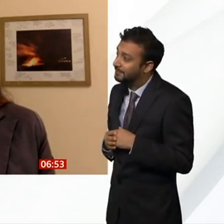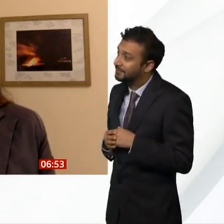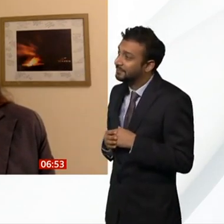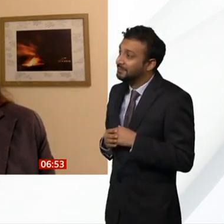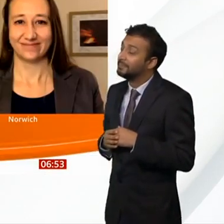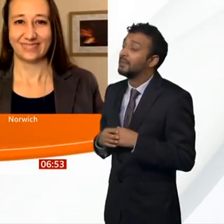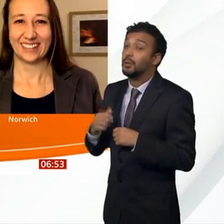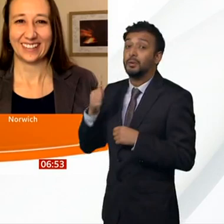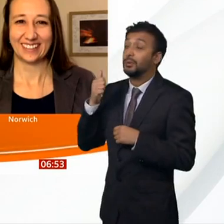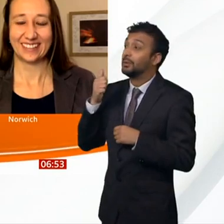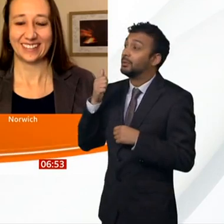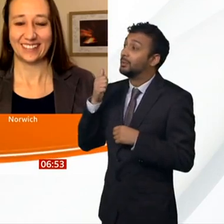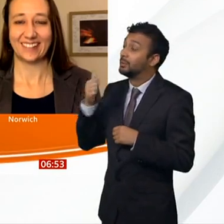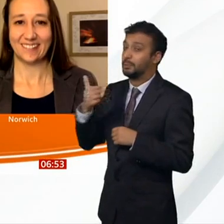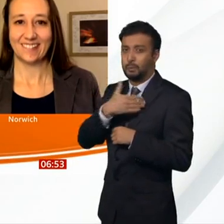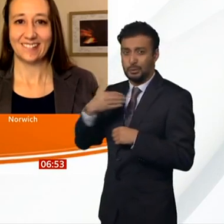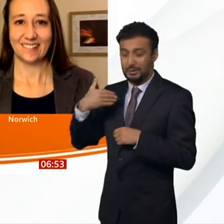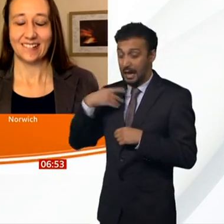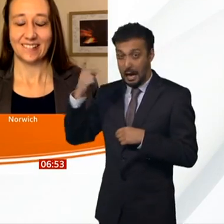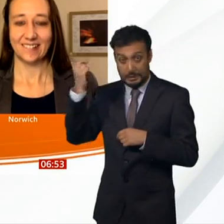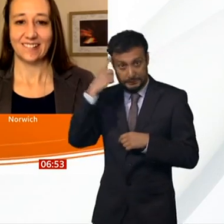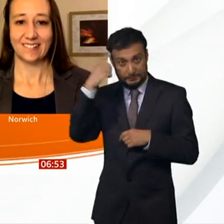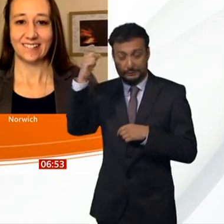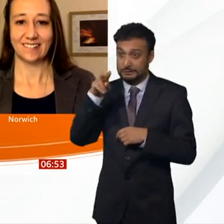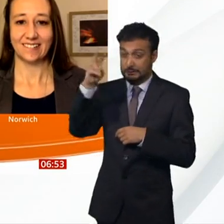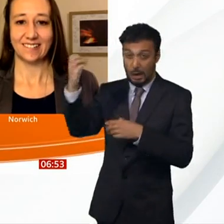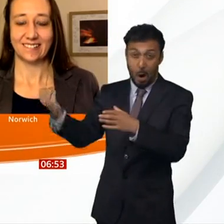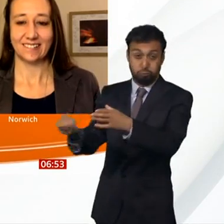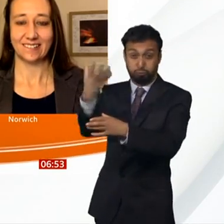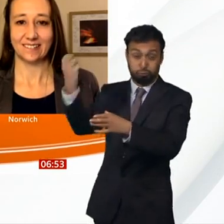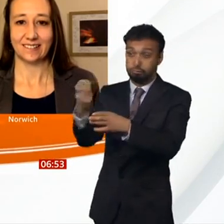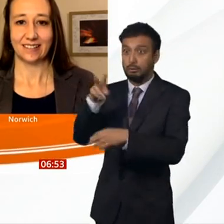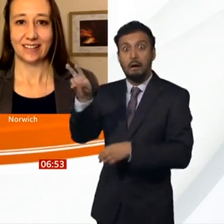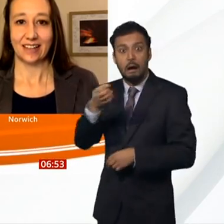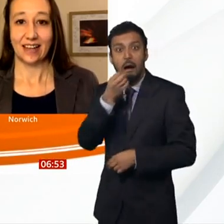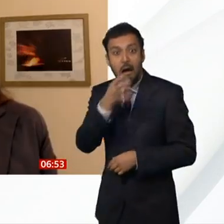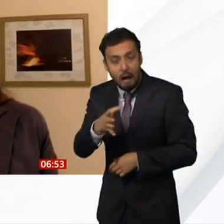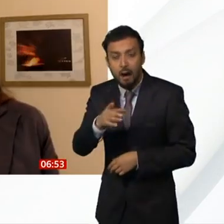first question. How dangerous is this and what's happened so far?